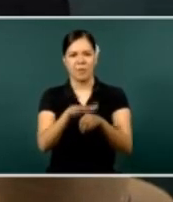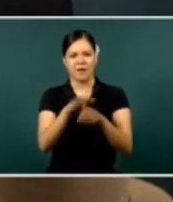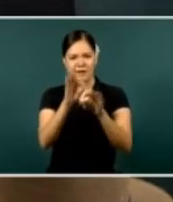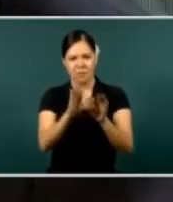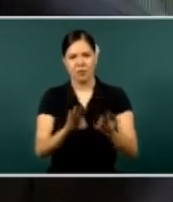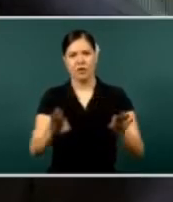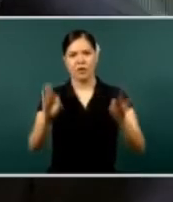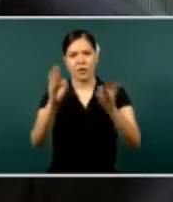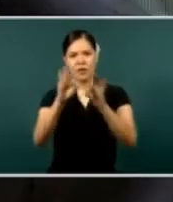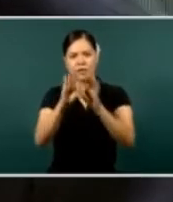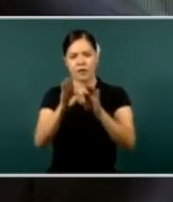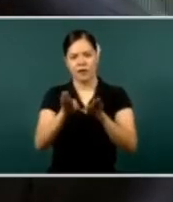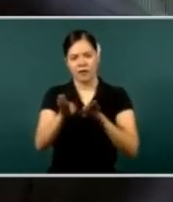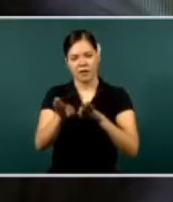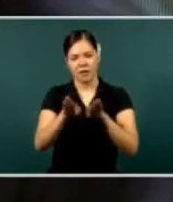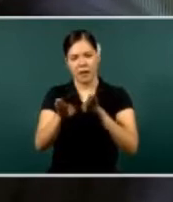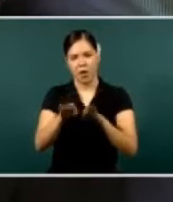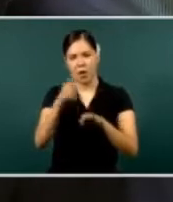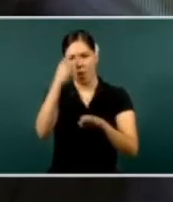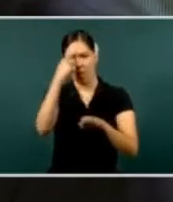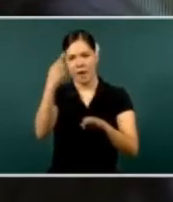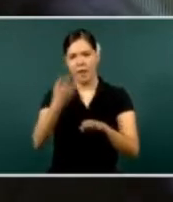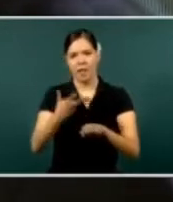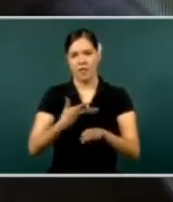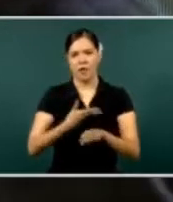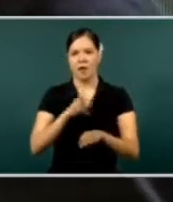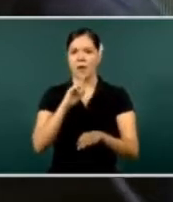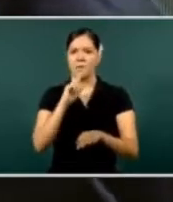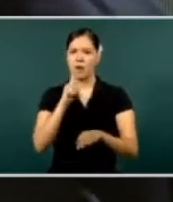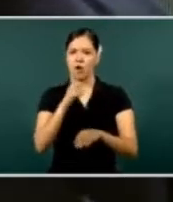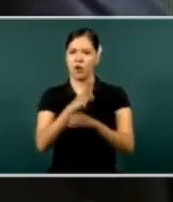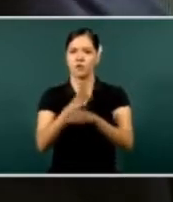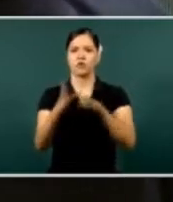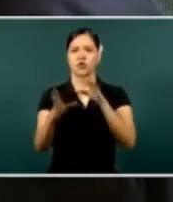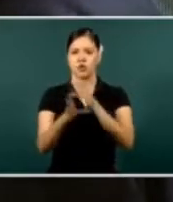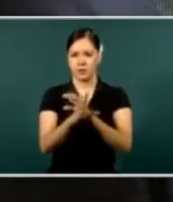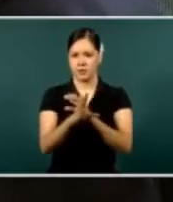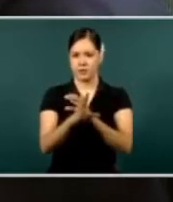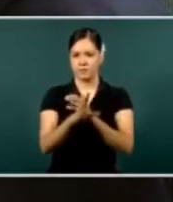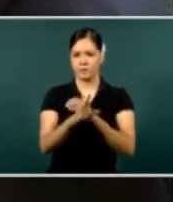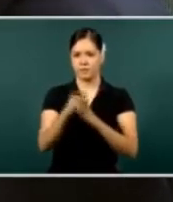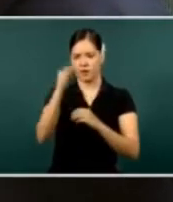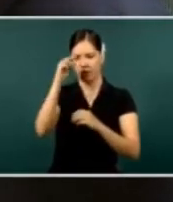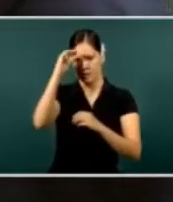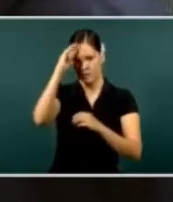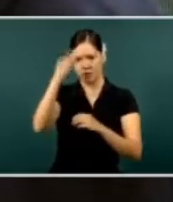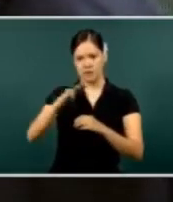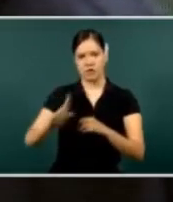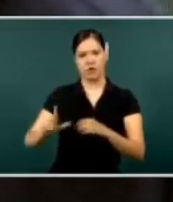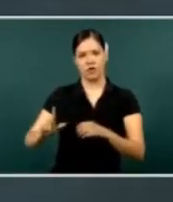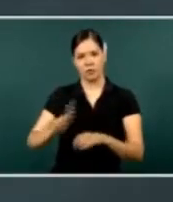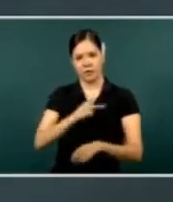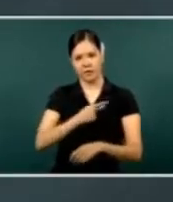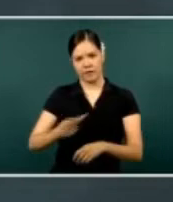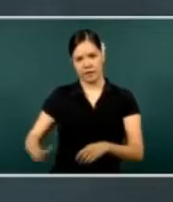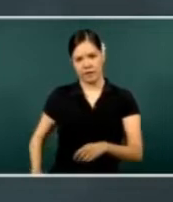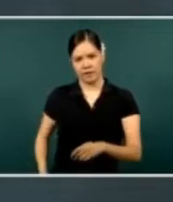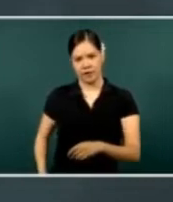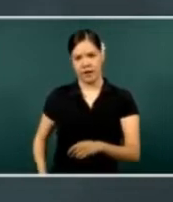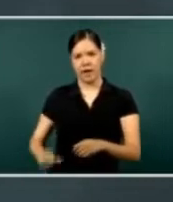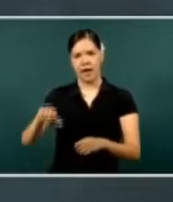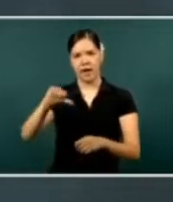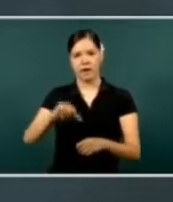will take us to give better results. And to tell you, Mr. President, that in Durango,